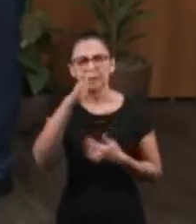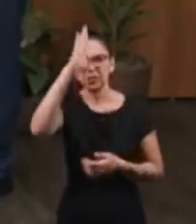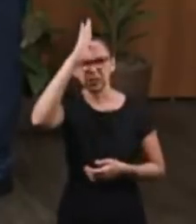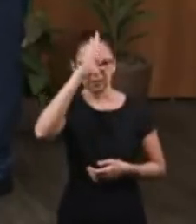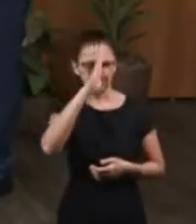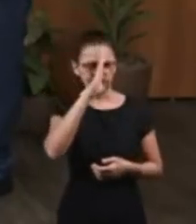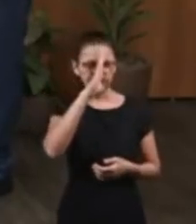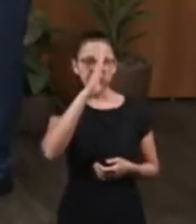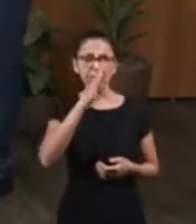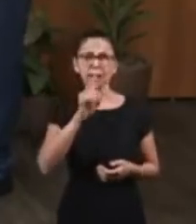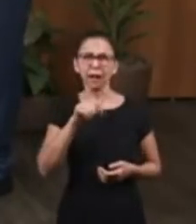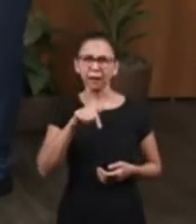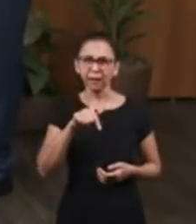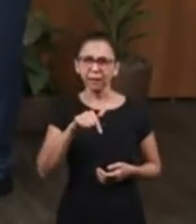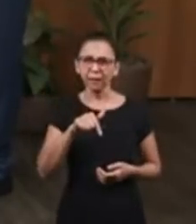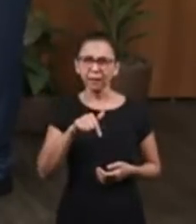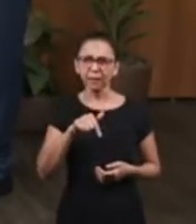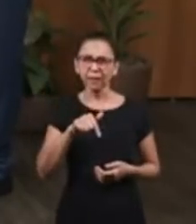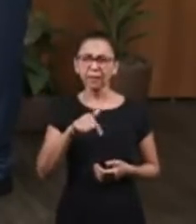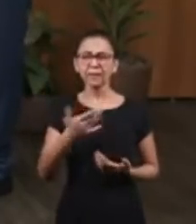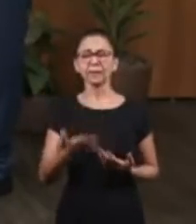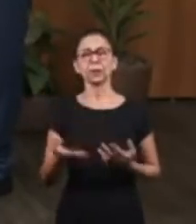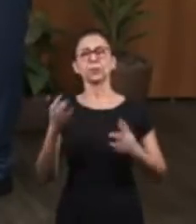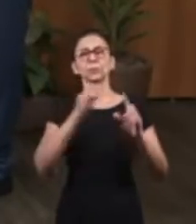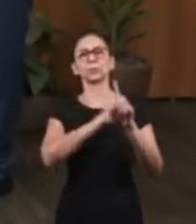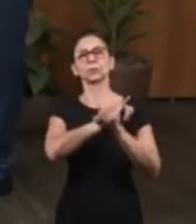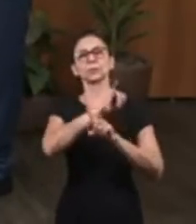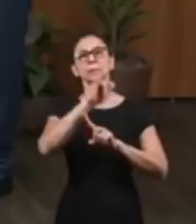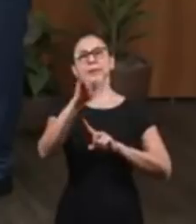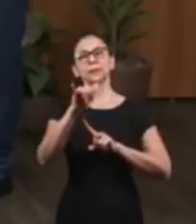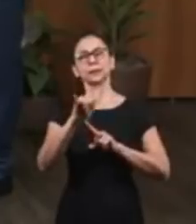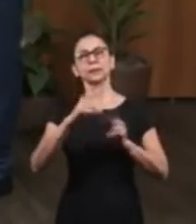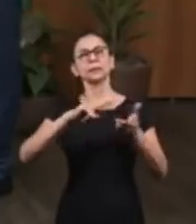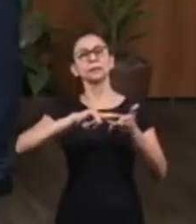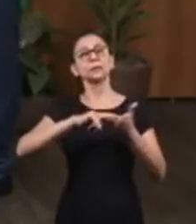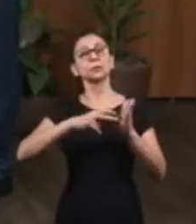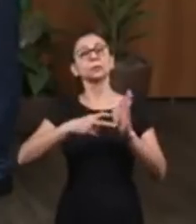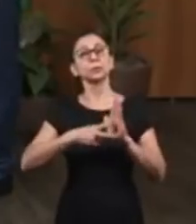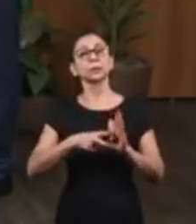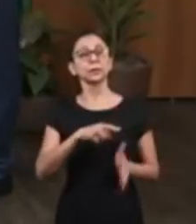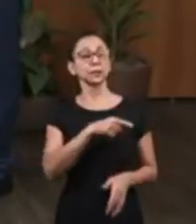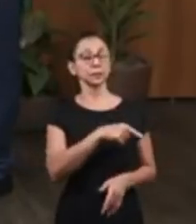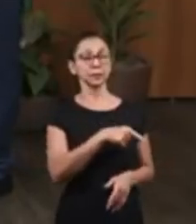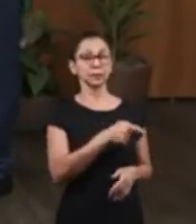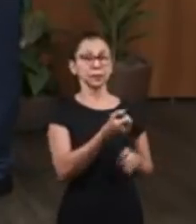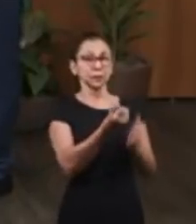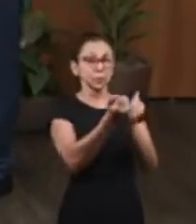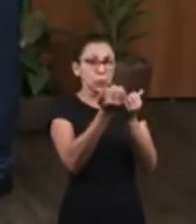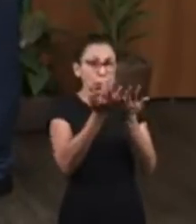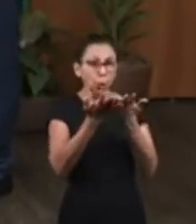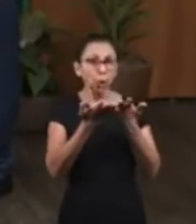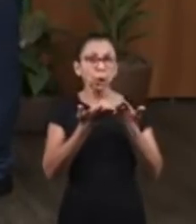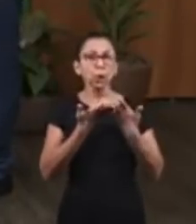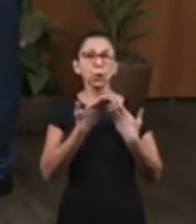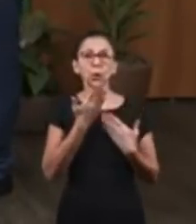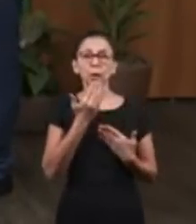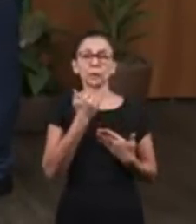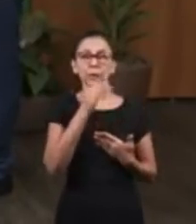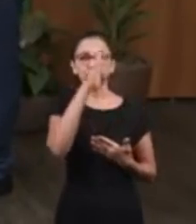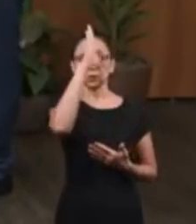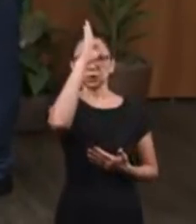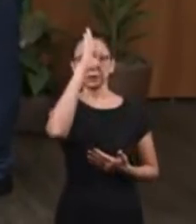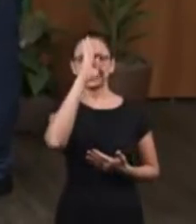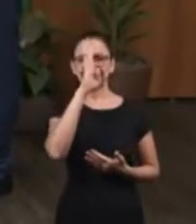in other words, the wheat they had was given for free. That's exactly what happened. And what is the prophetic aspect